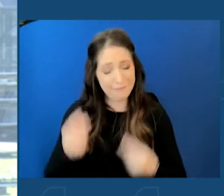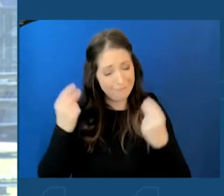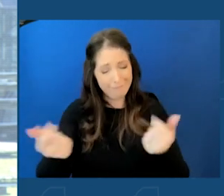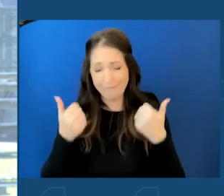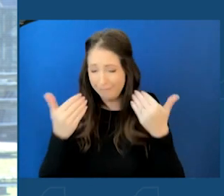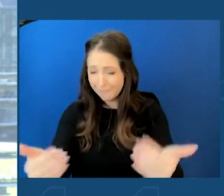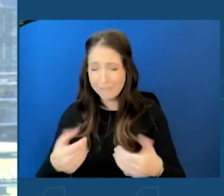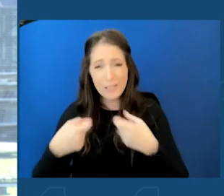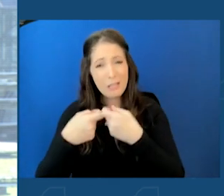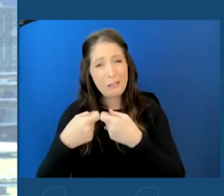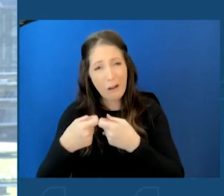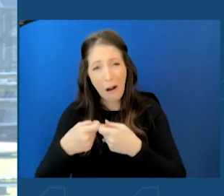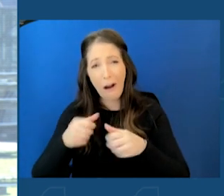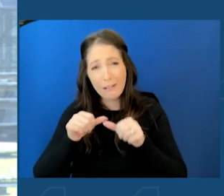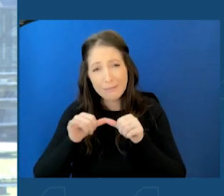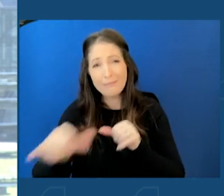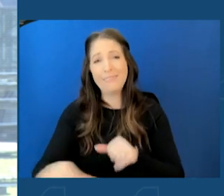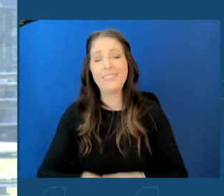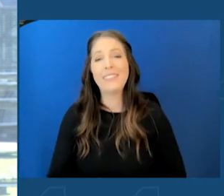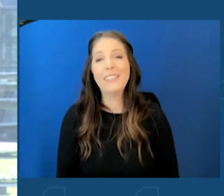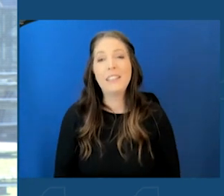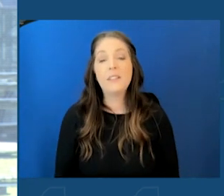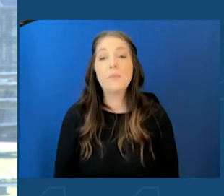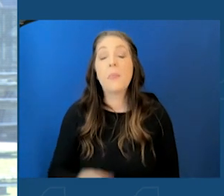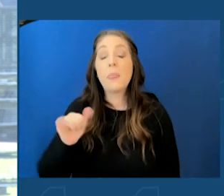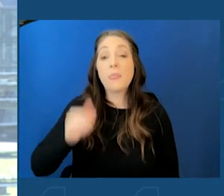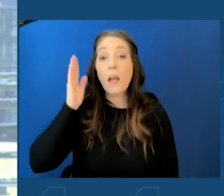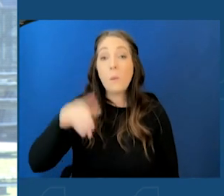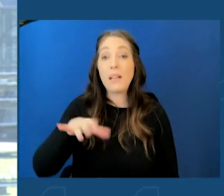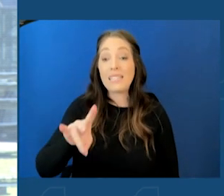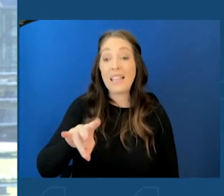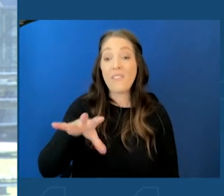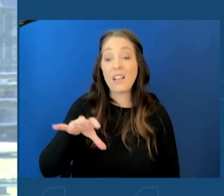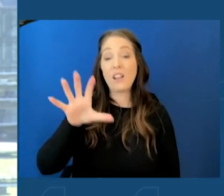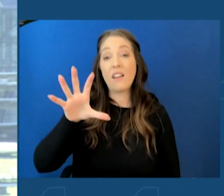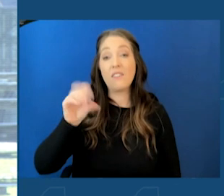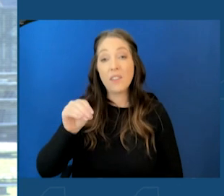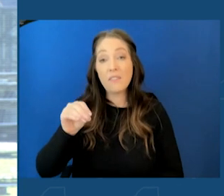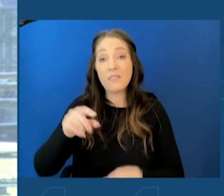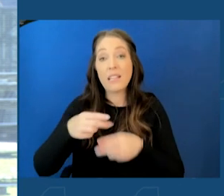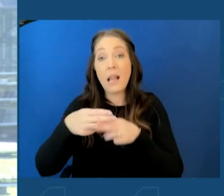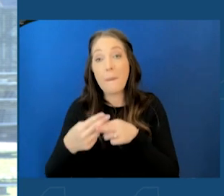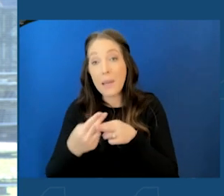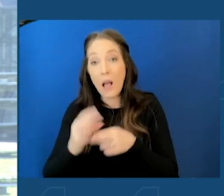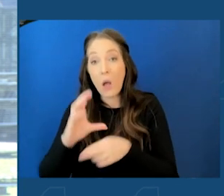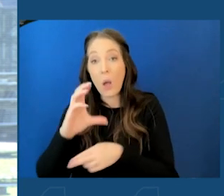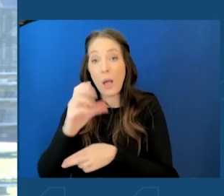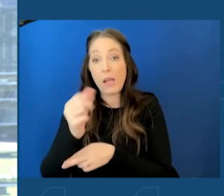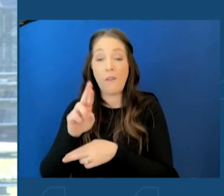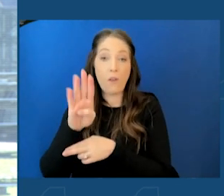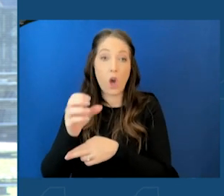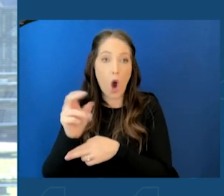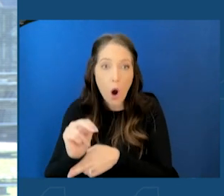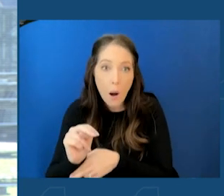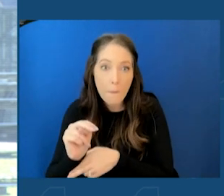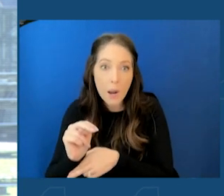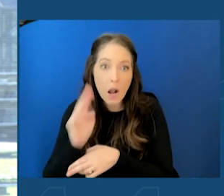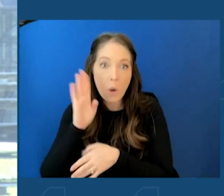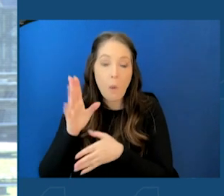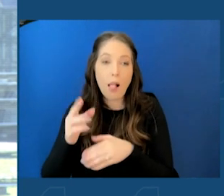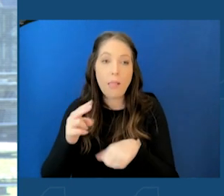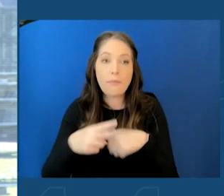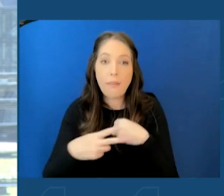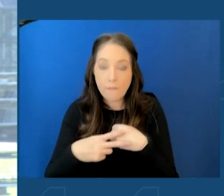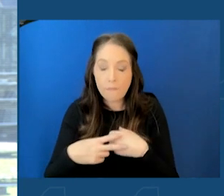this is extraordinary. That'll offset 750,000 pounds of carbon a year as well. That's amazing. And